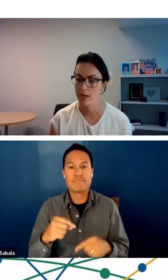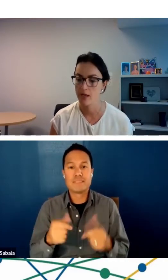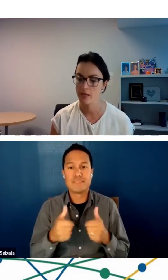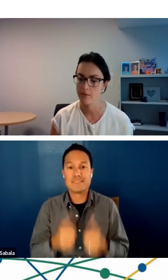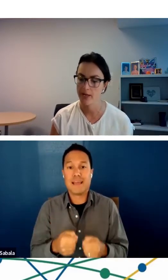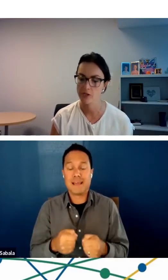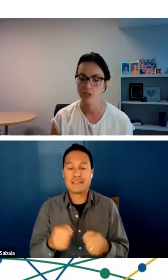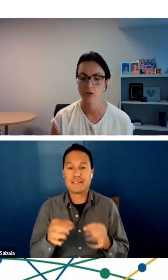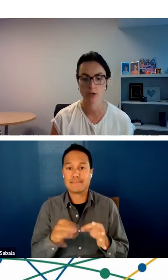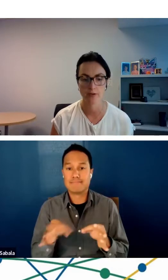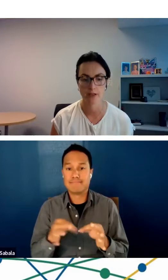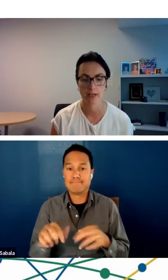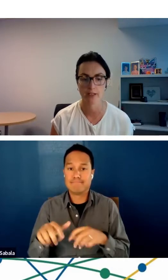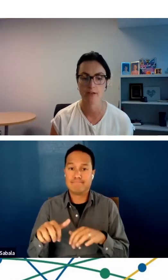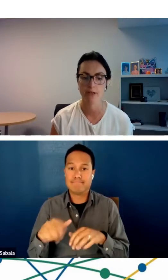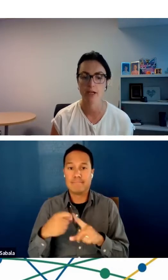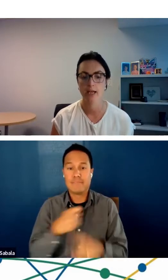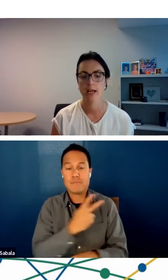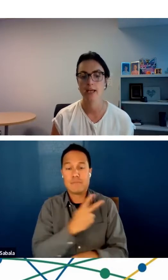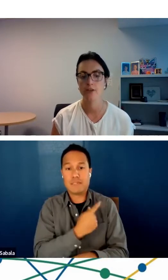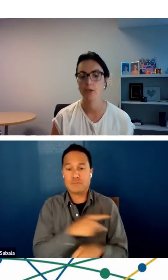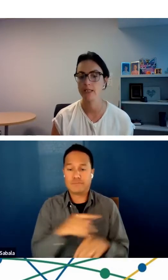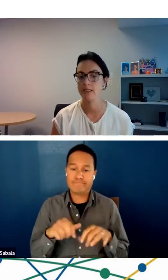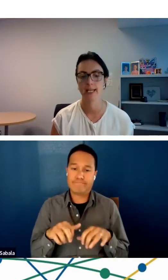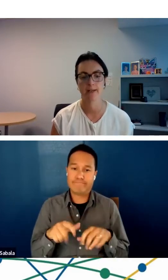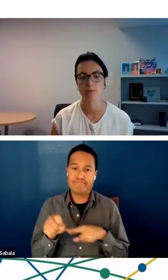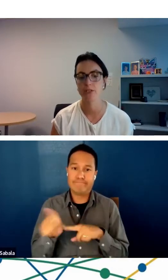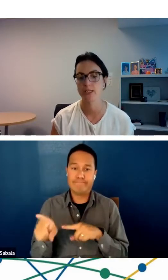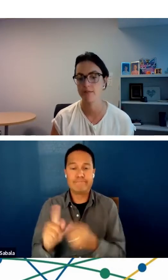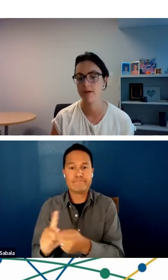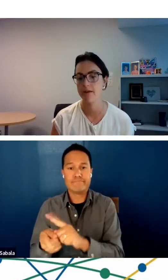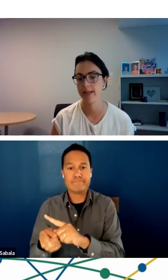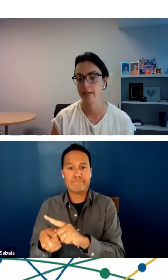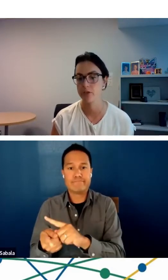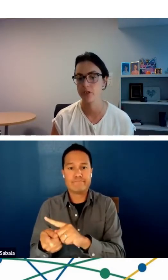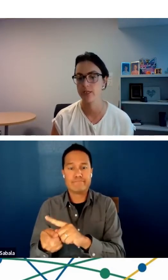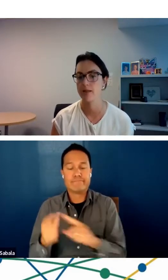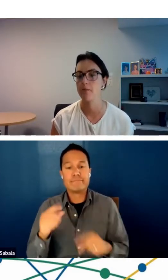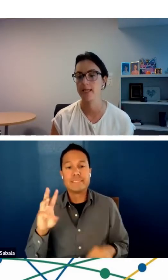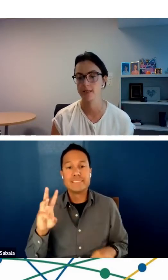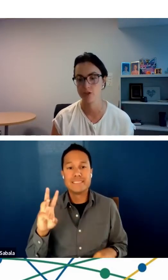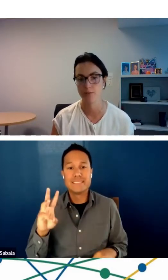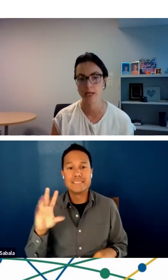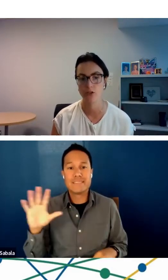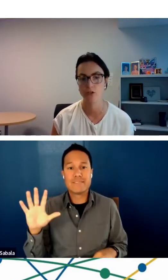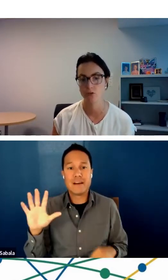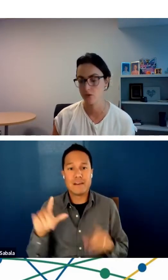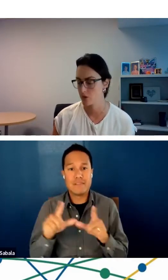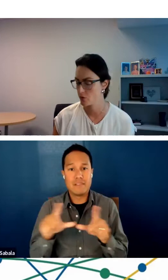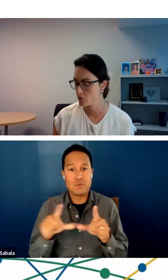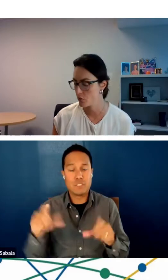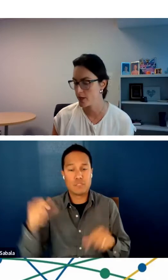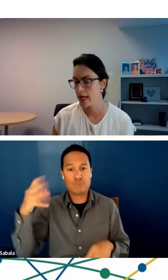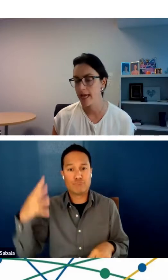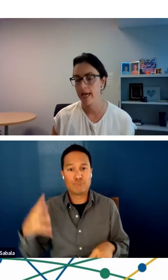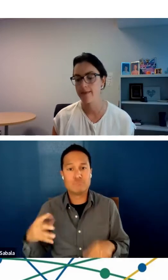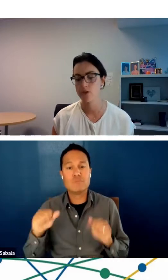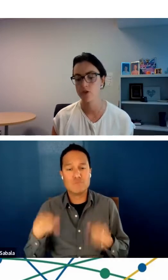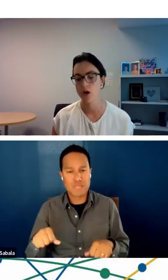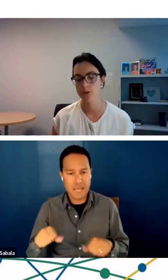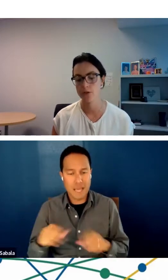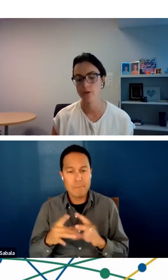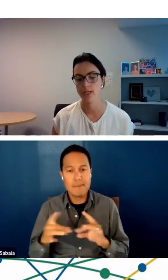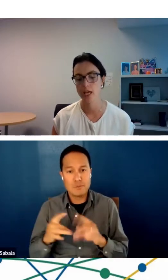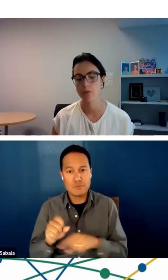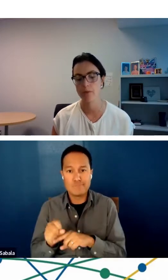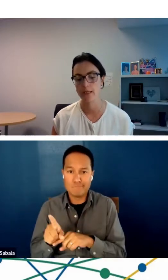from the patient or their caregiver. And we can select from 65 languages and message the patients through the switchboard. And